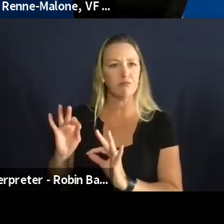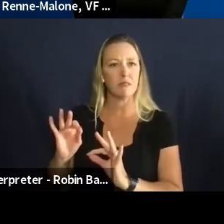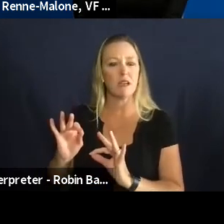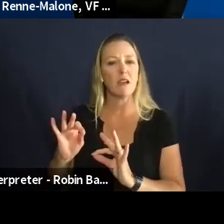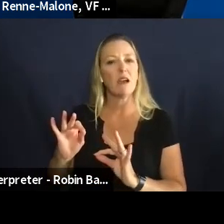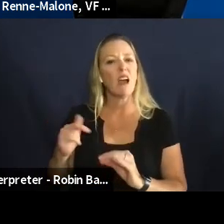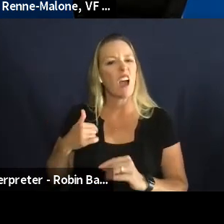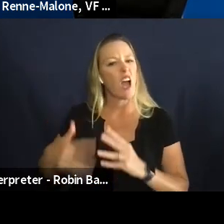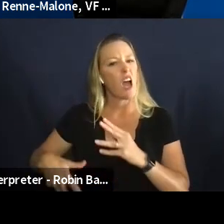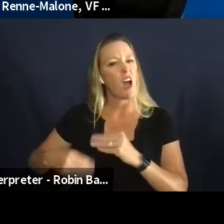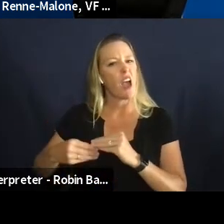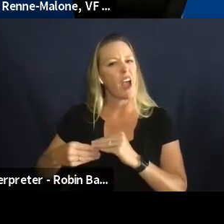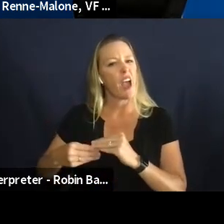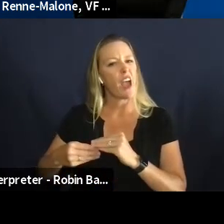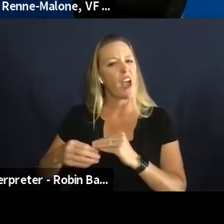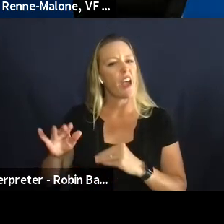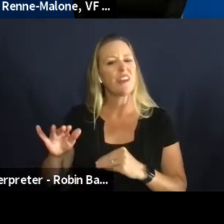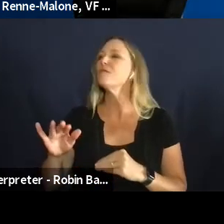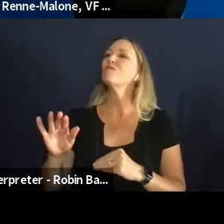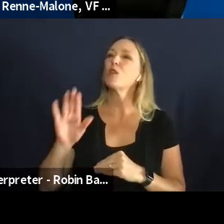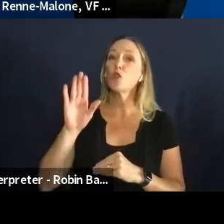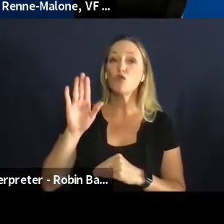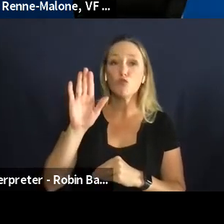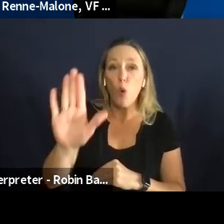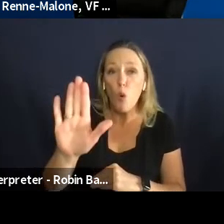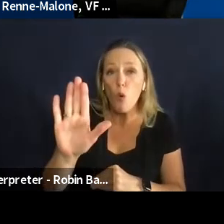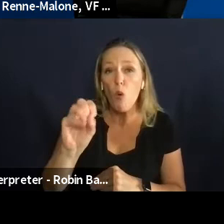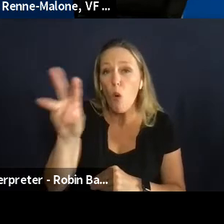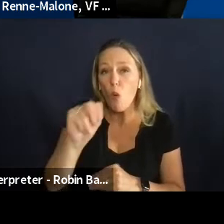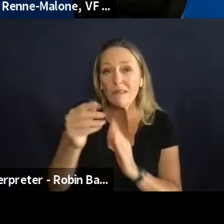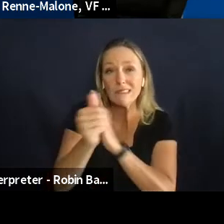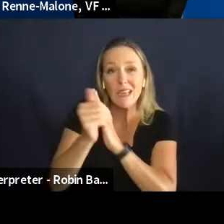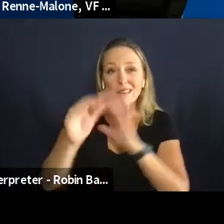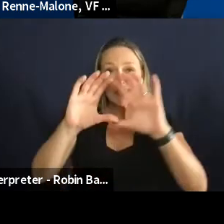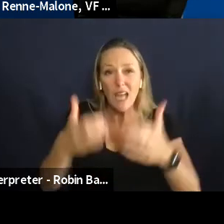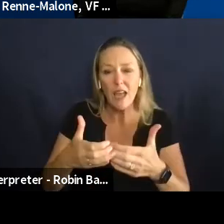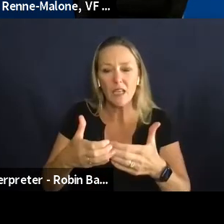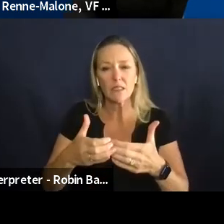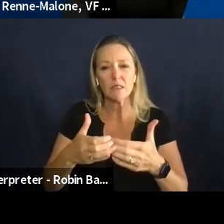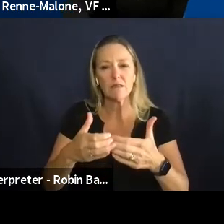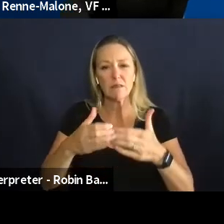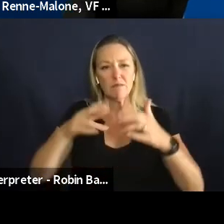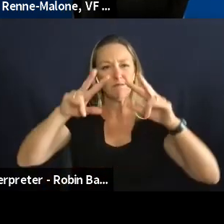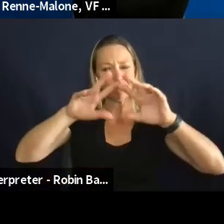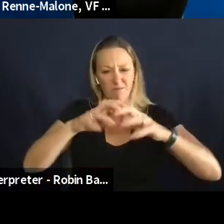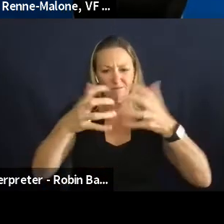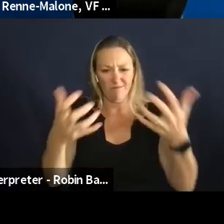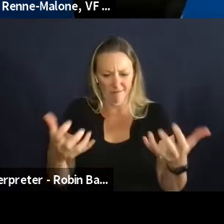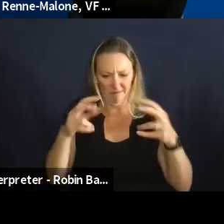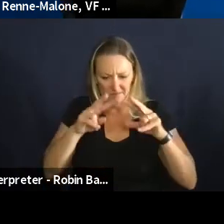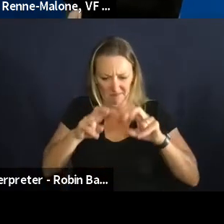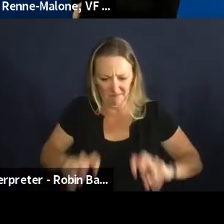like look at your skill set and and what you have to offer the what you have to offer the world